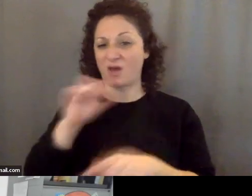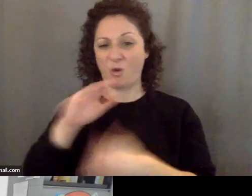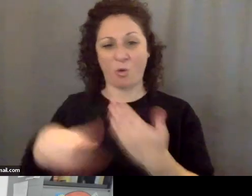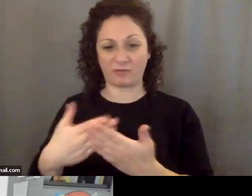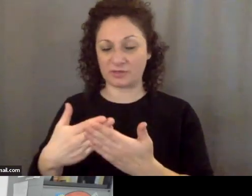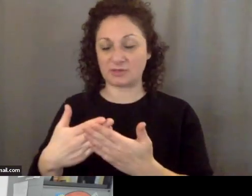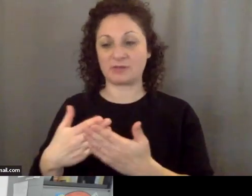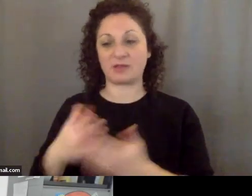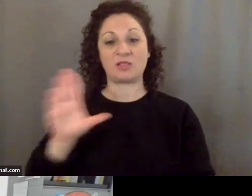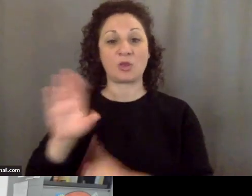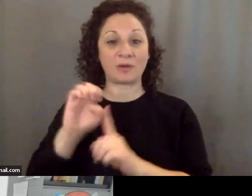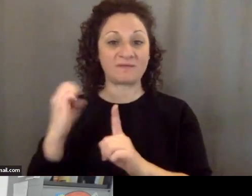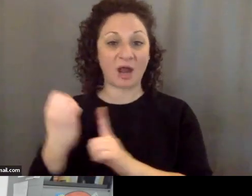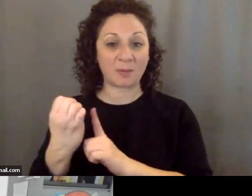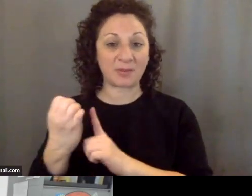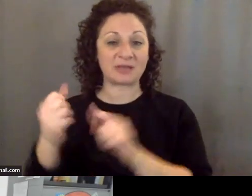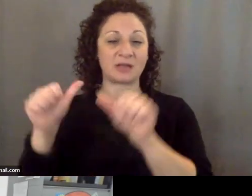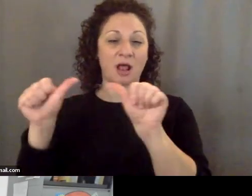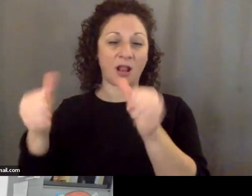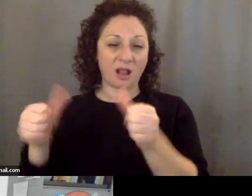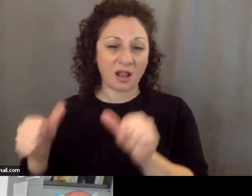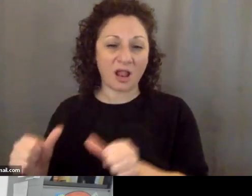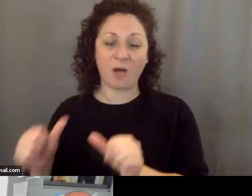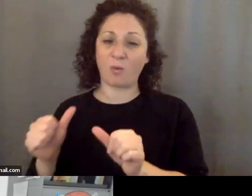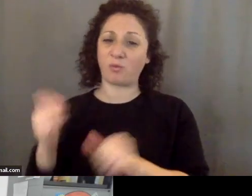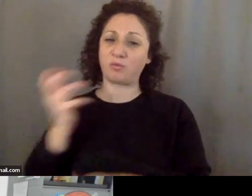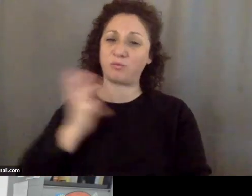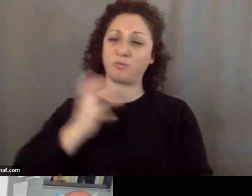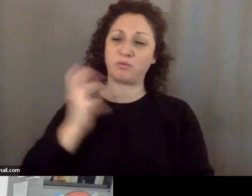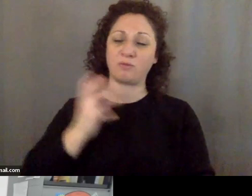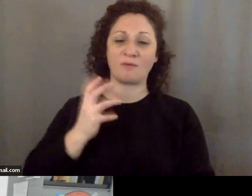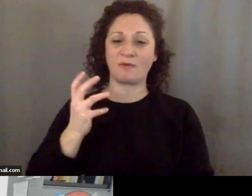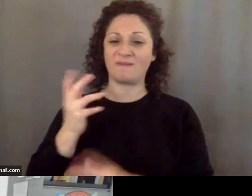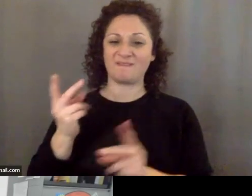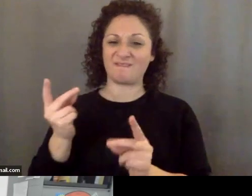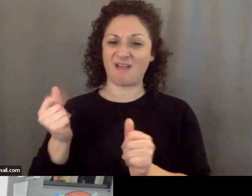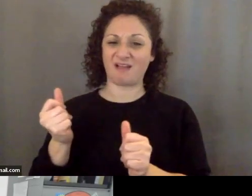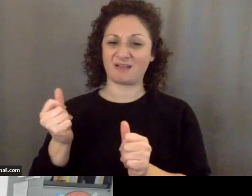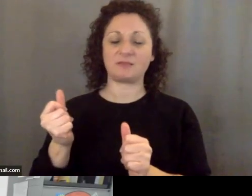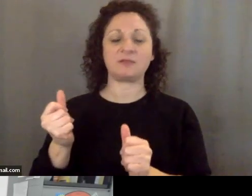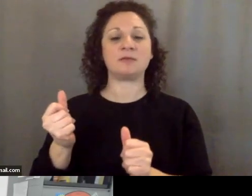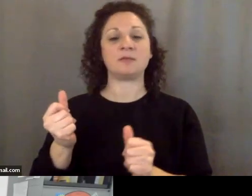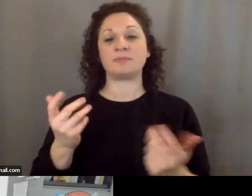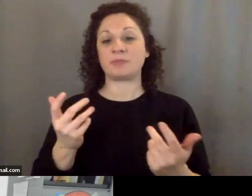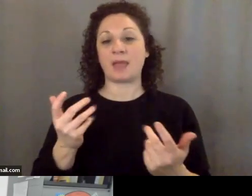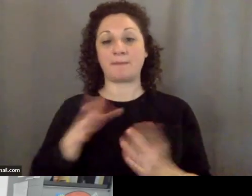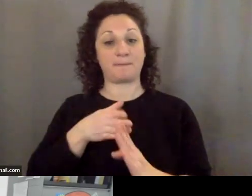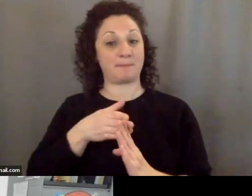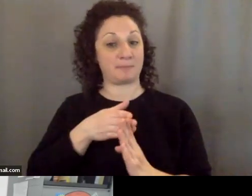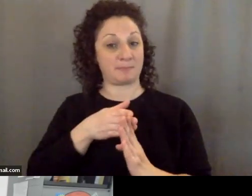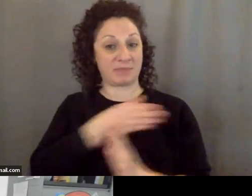continues to deteriorate at an alarming rate and now just before you get